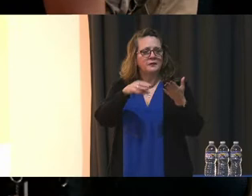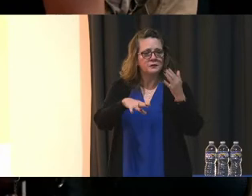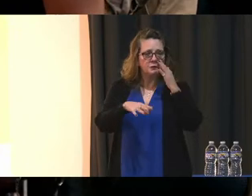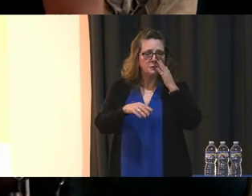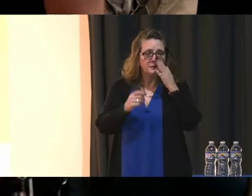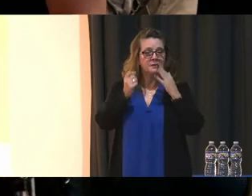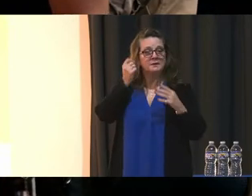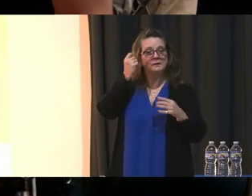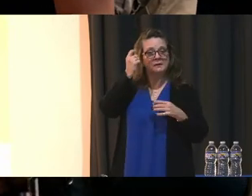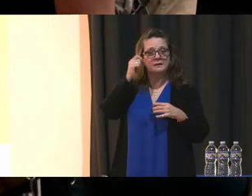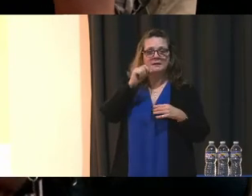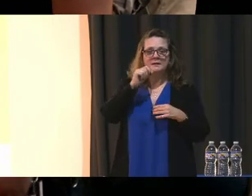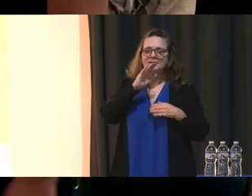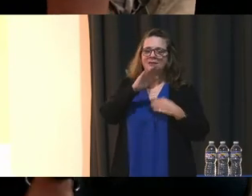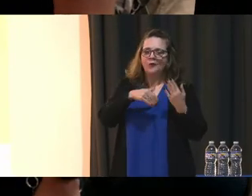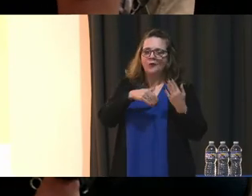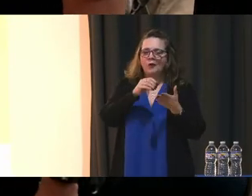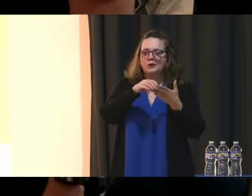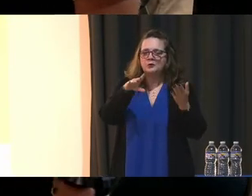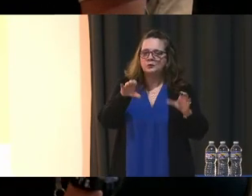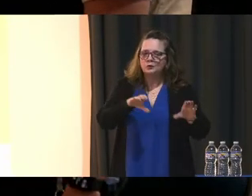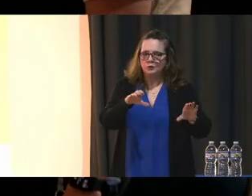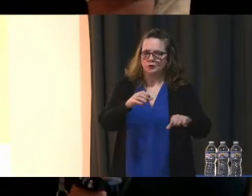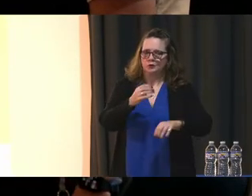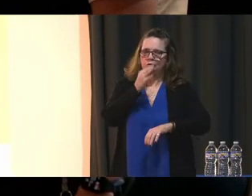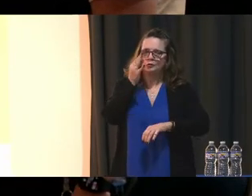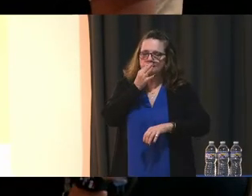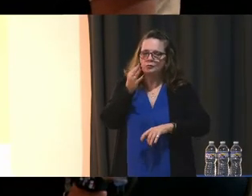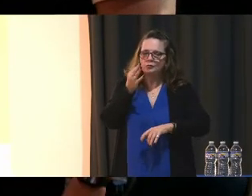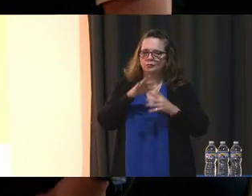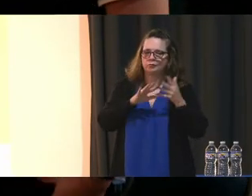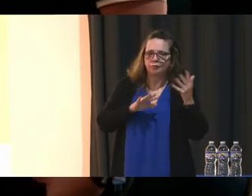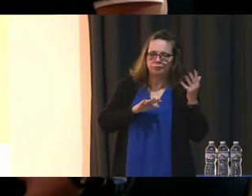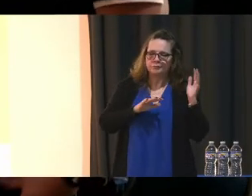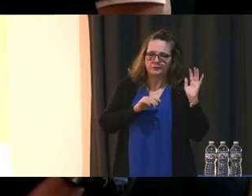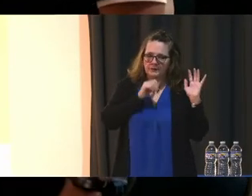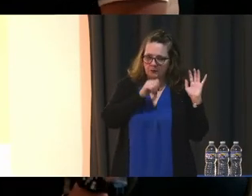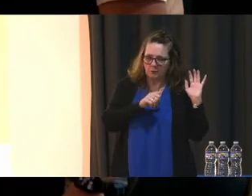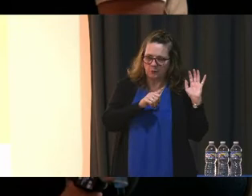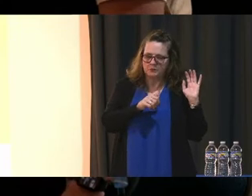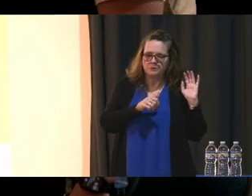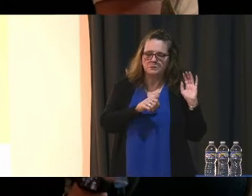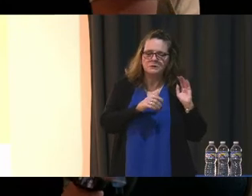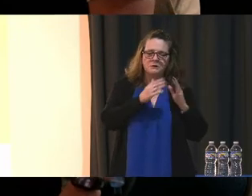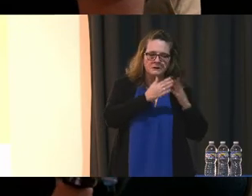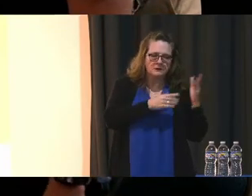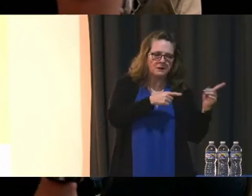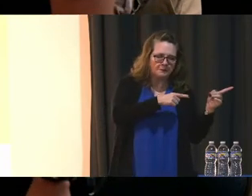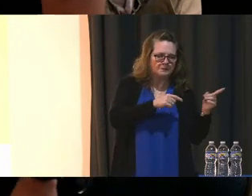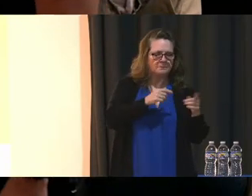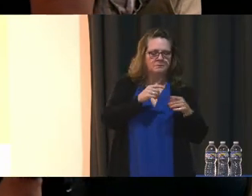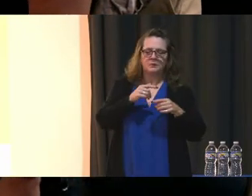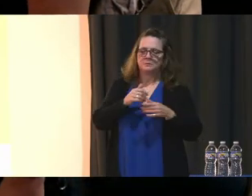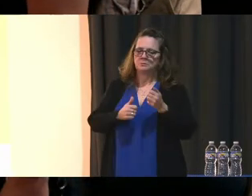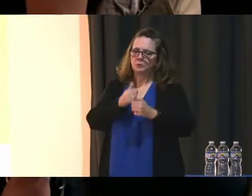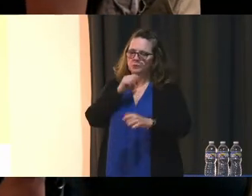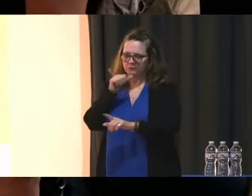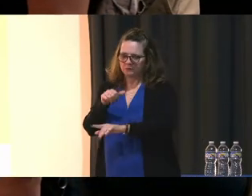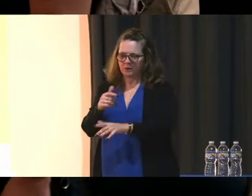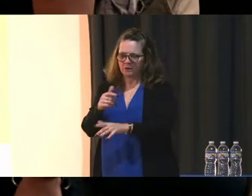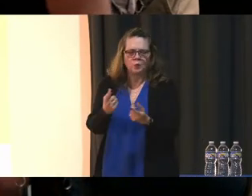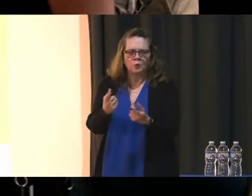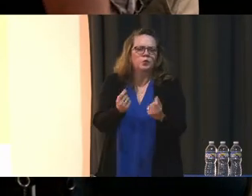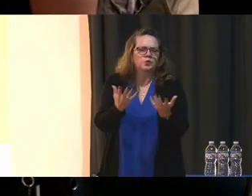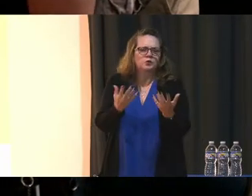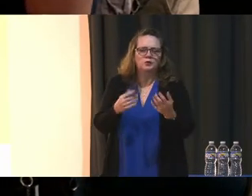students do drugs, some do unfortunately But she was wondering what are the things that are being put into place Or what can be done to avoid that Well,